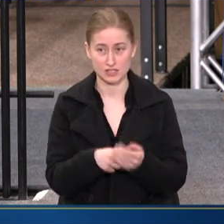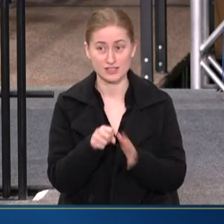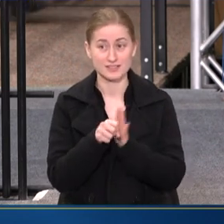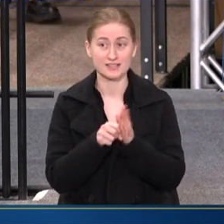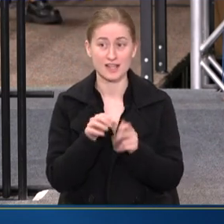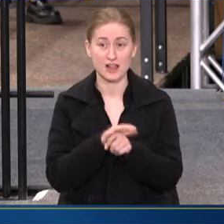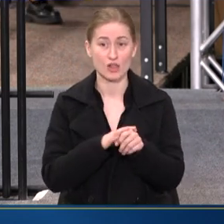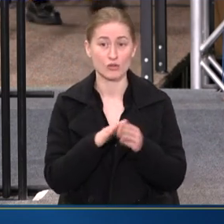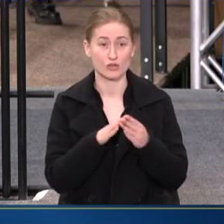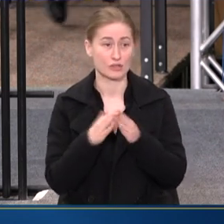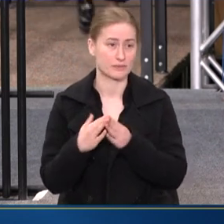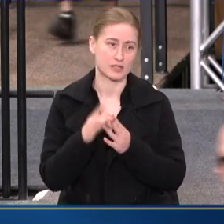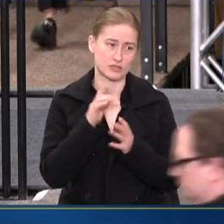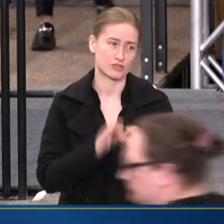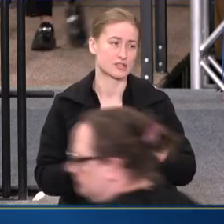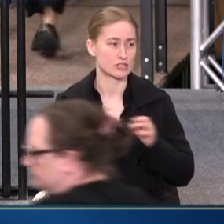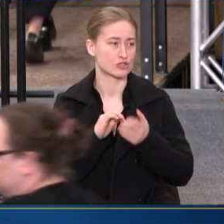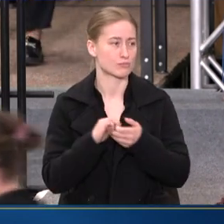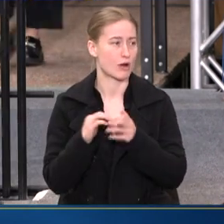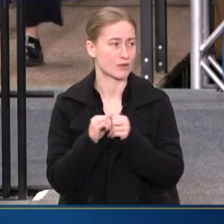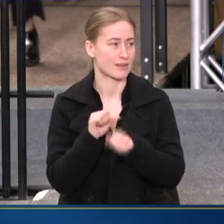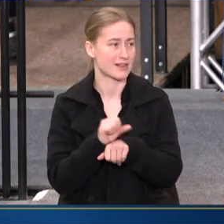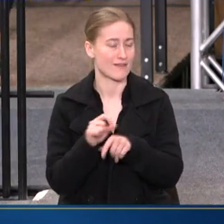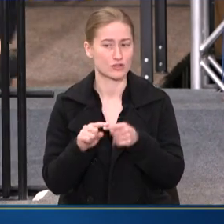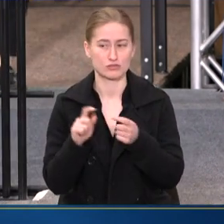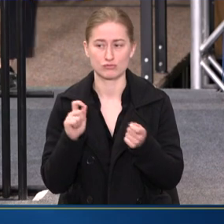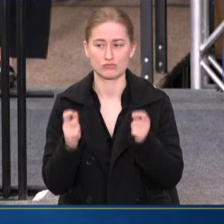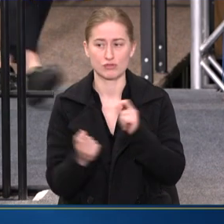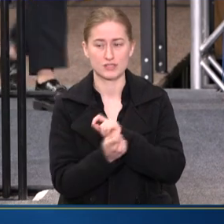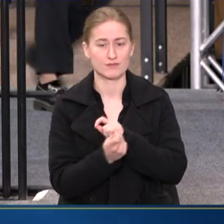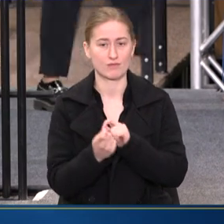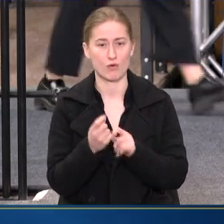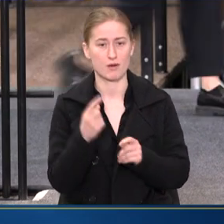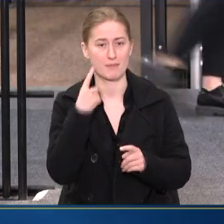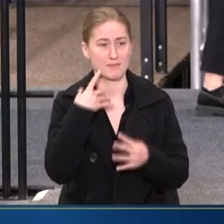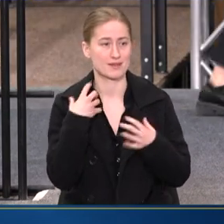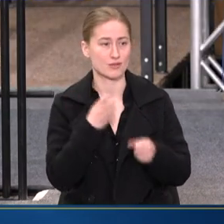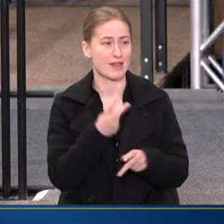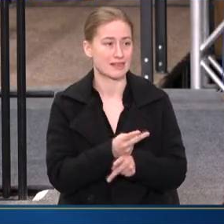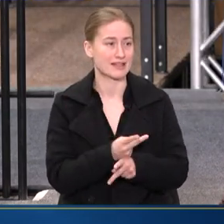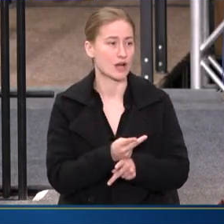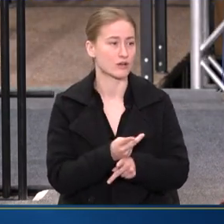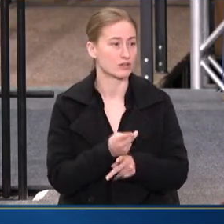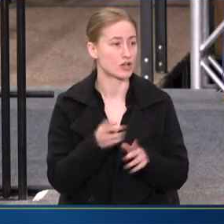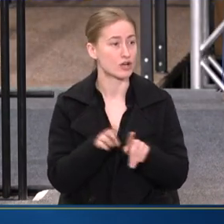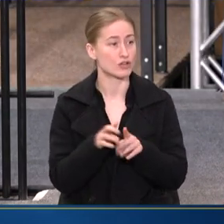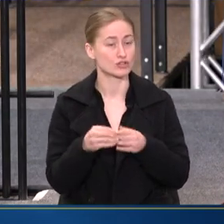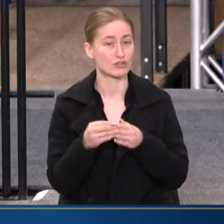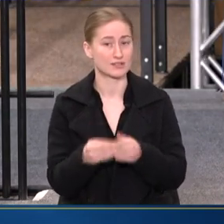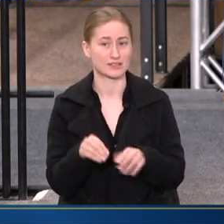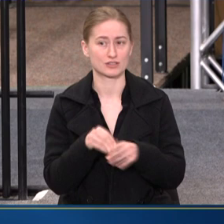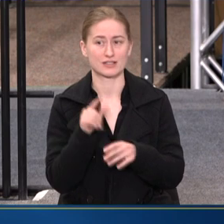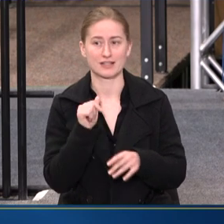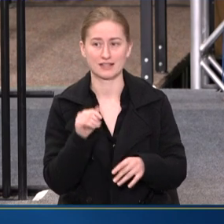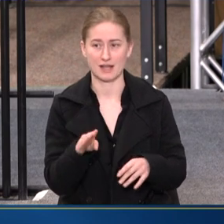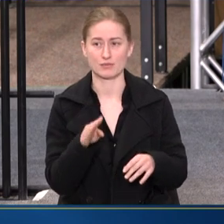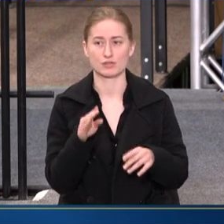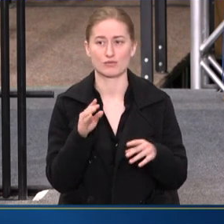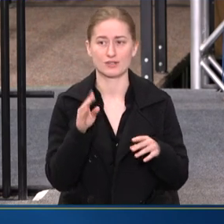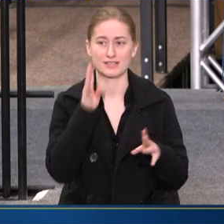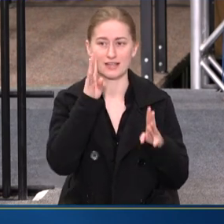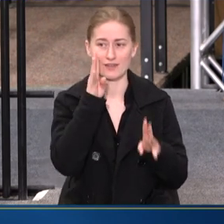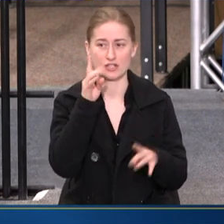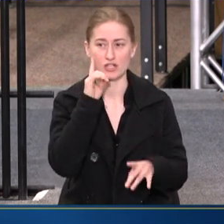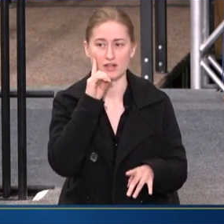COMMUNITIES ARE ESSENTIAL PARTNERS IN OUR EFFORTS TO TRANSFORM MENTAL HEALTH CARE. ALSO LEADERS AND LABORATORIES IN INNOVATION